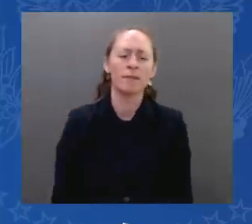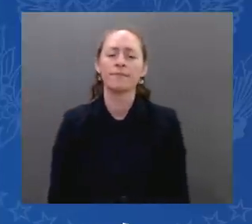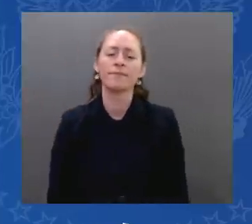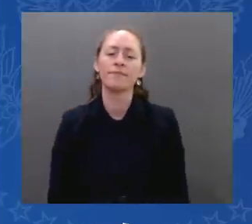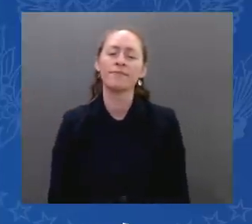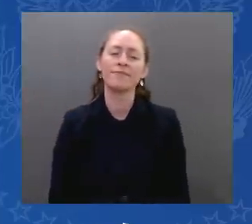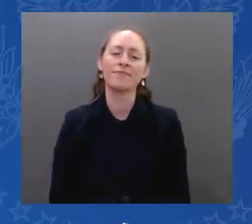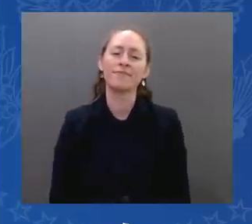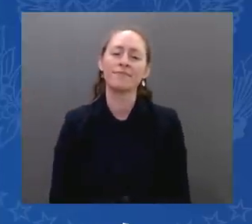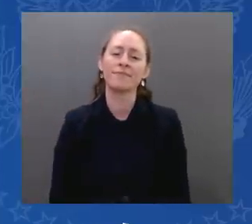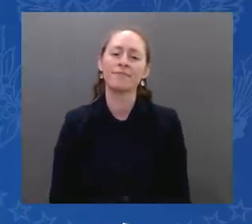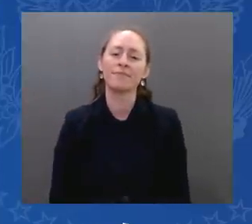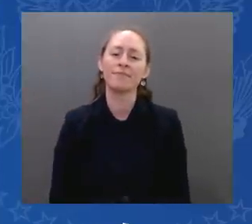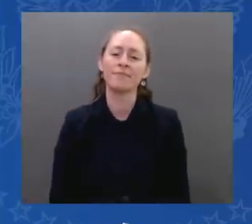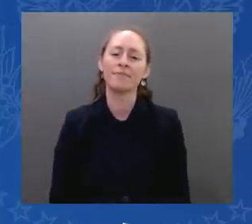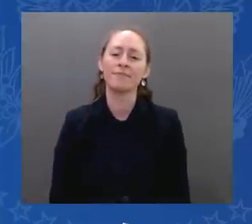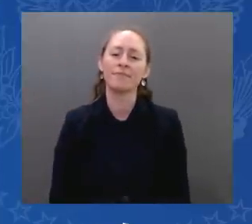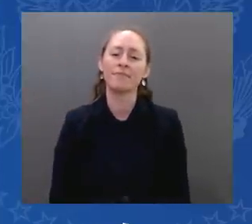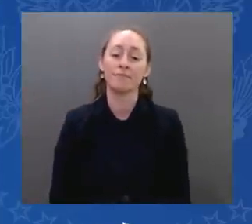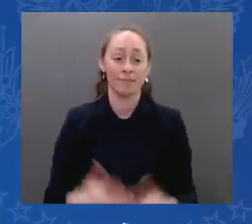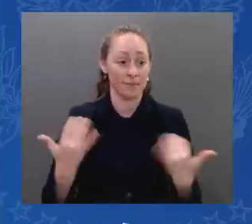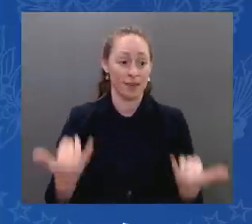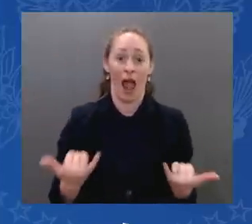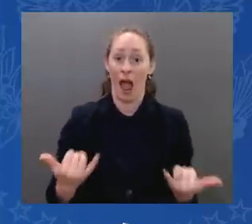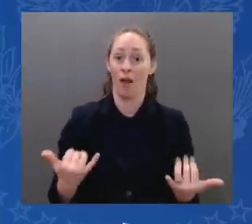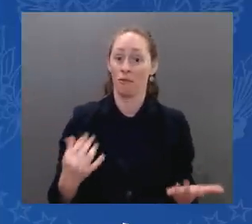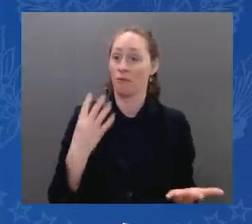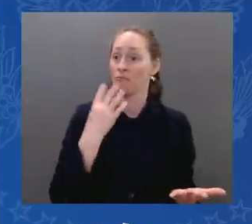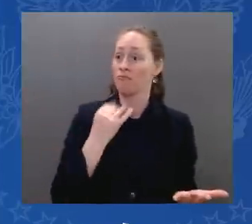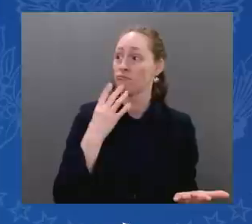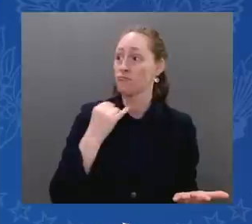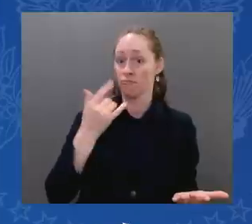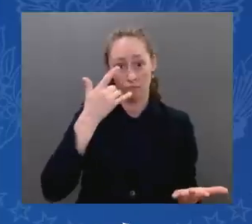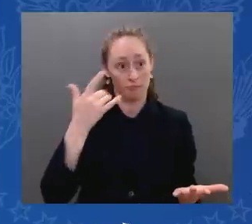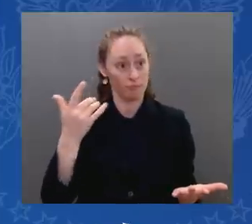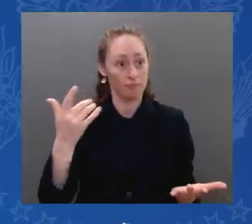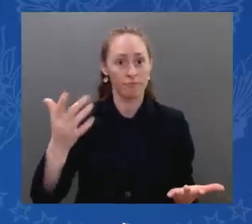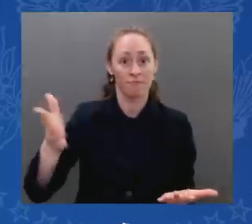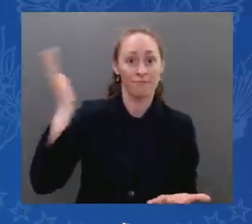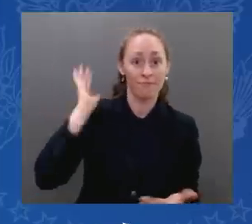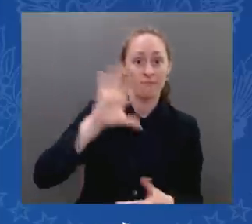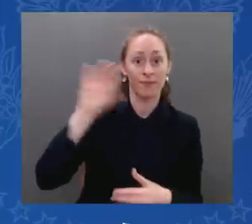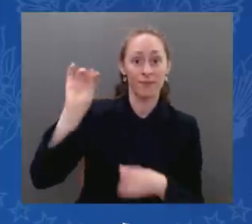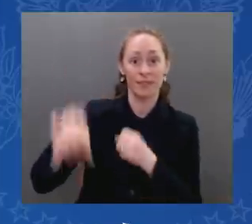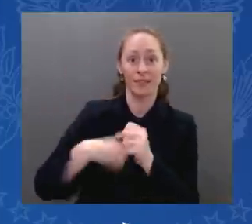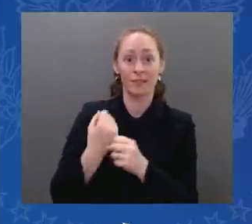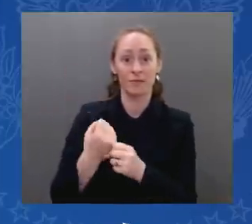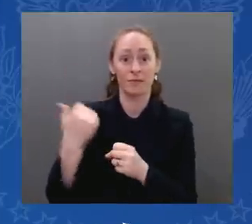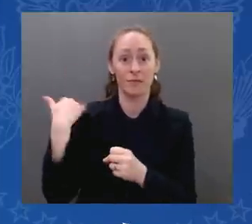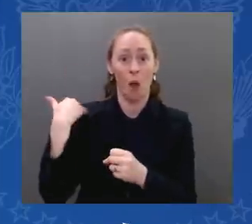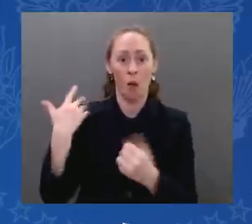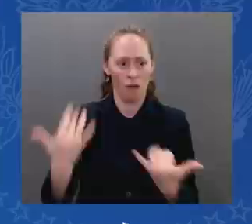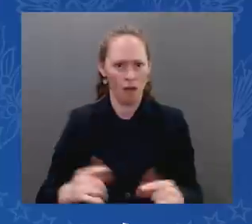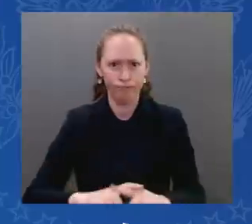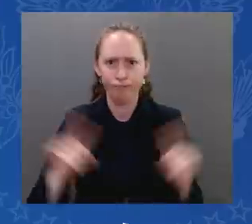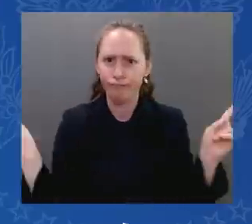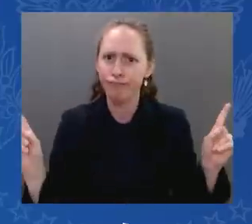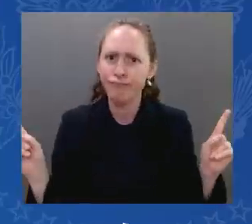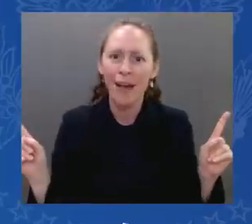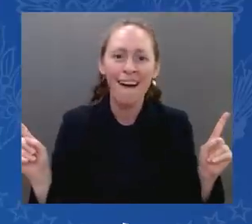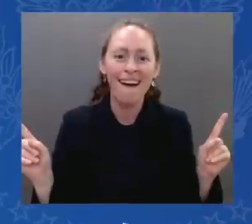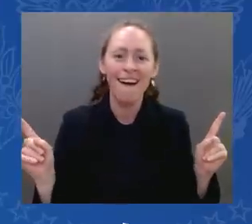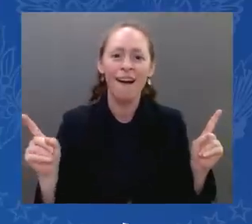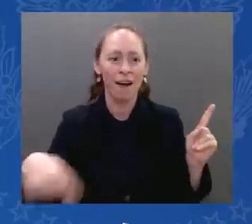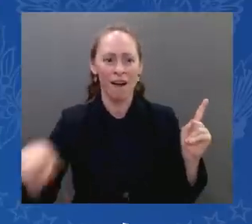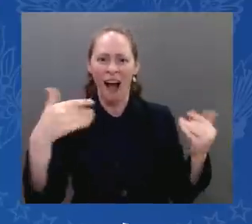relationships, including a growing integration with neighbors in the region. You've new tools that keep Israel strong and secure.